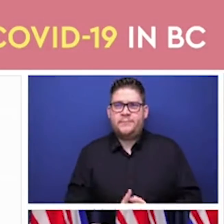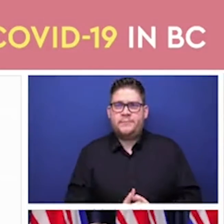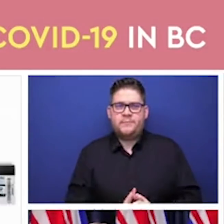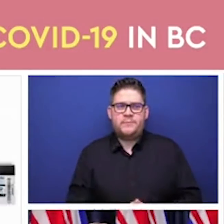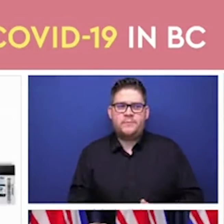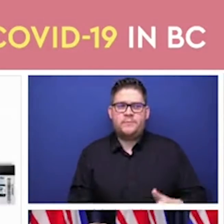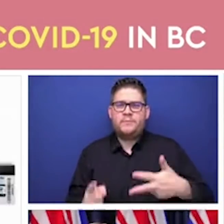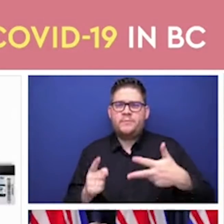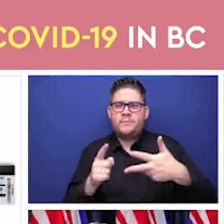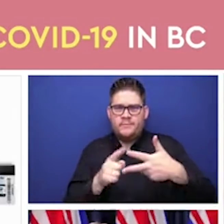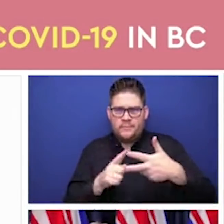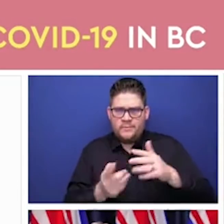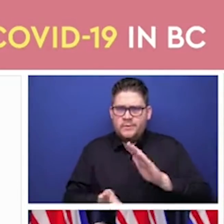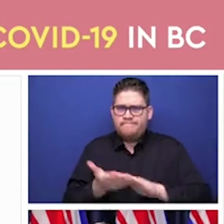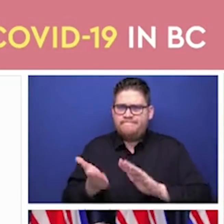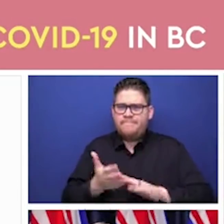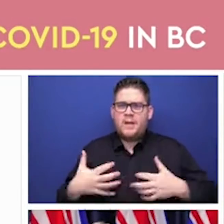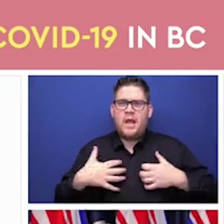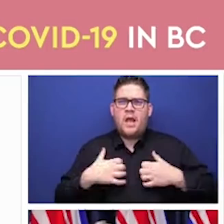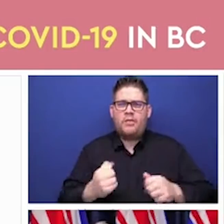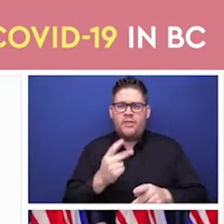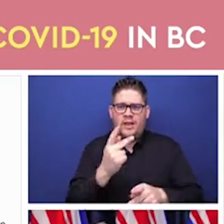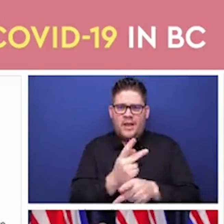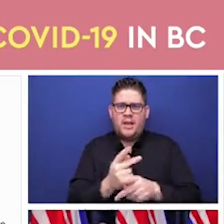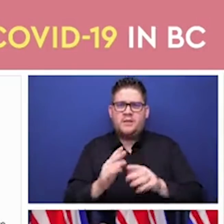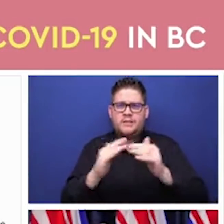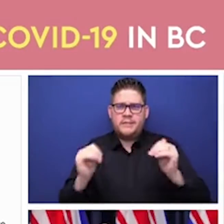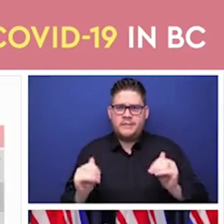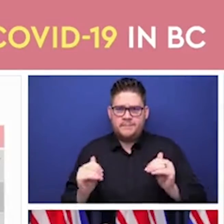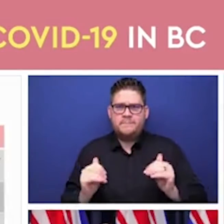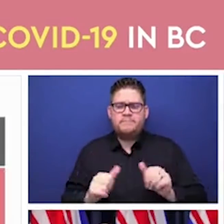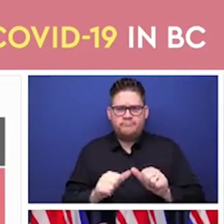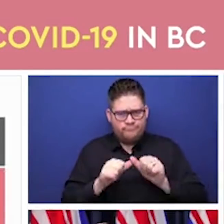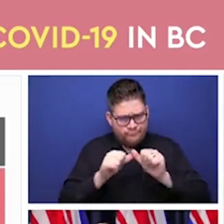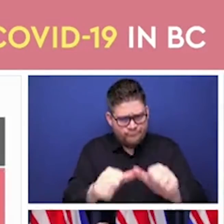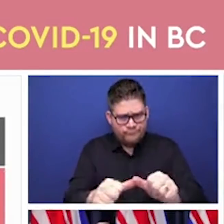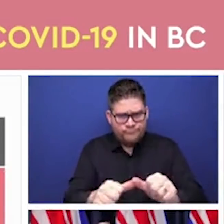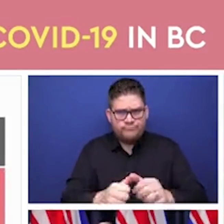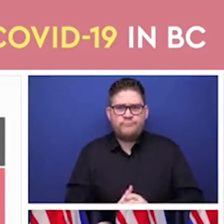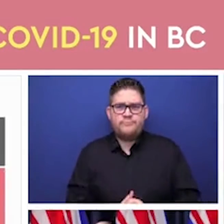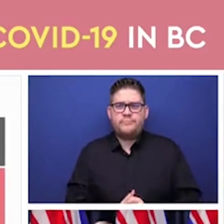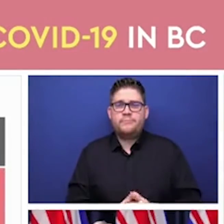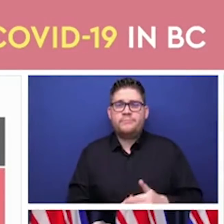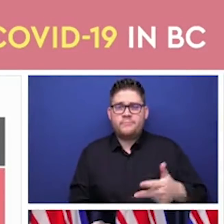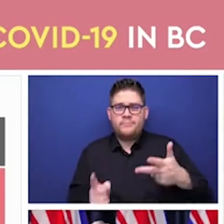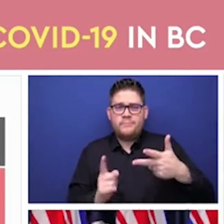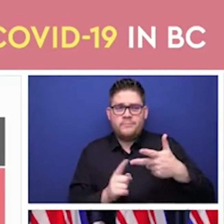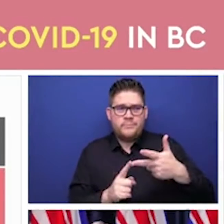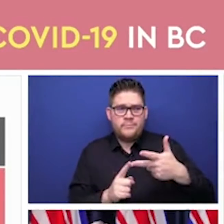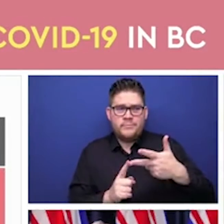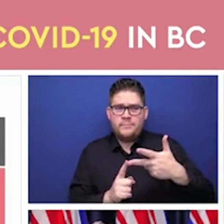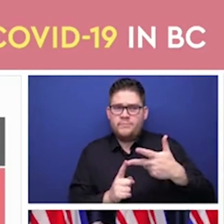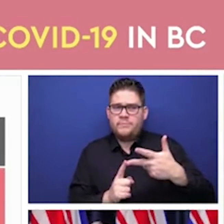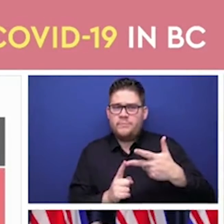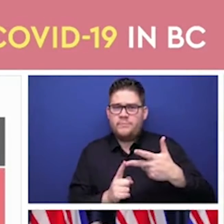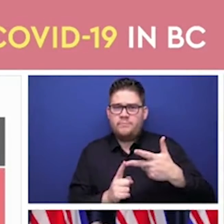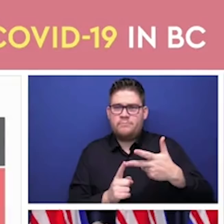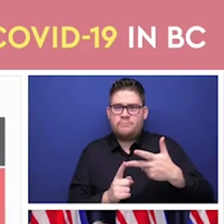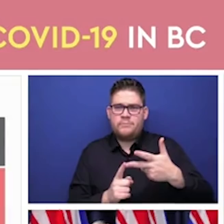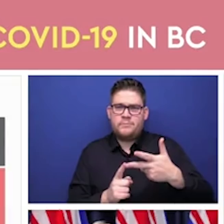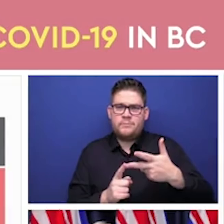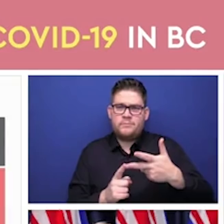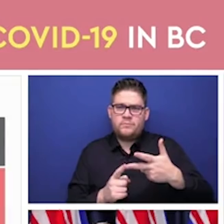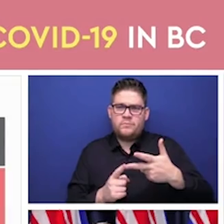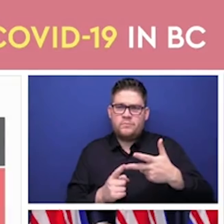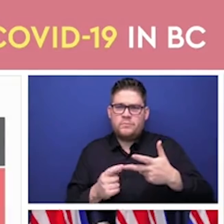just keep our system running to do the job it's here to do. Finally vaccines are a remarkable tool to